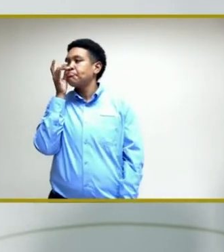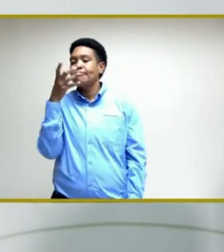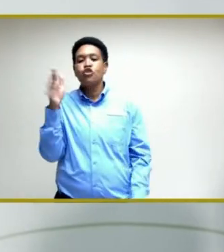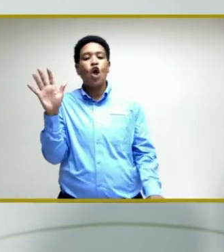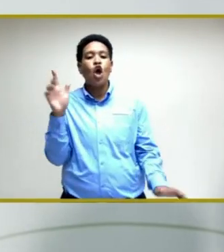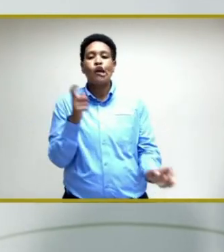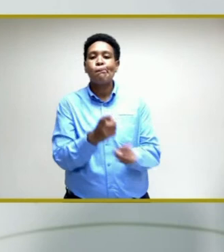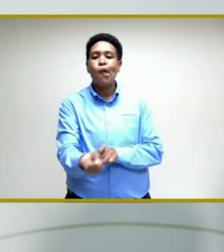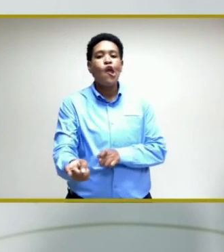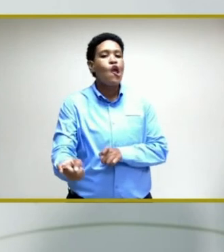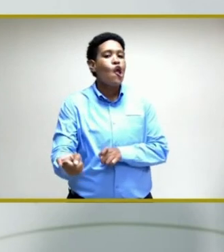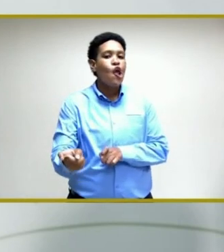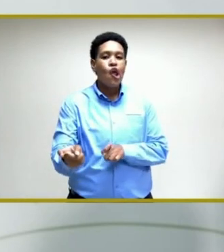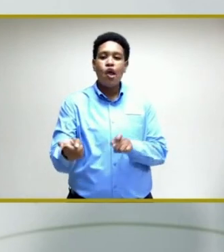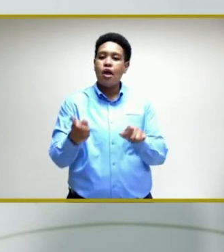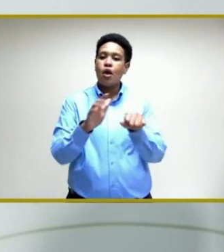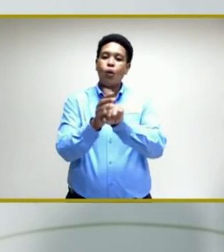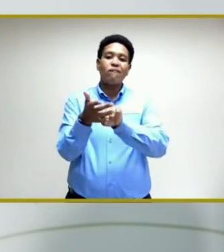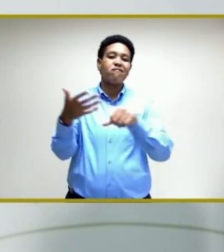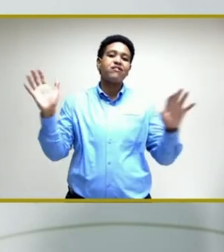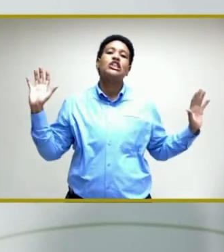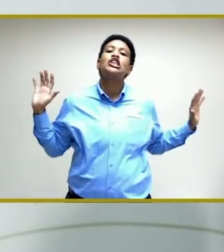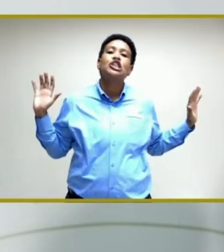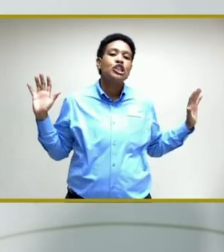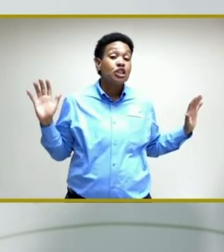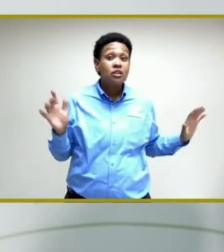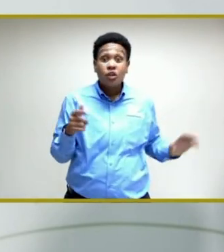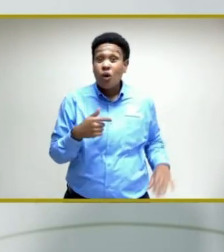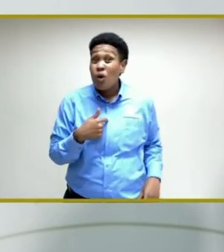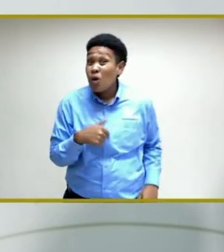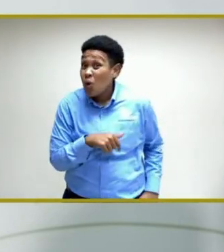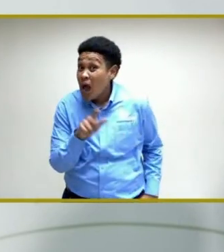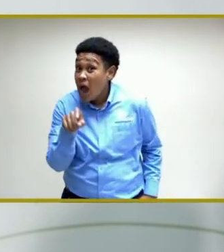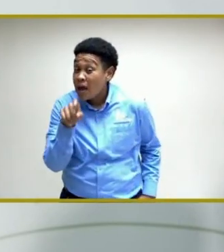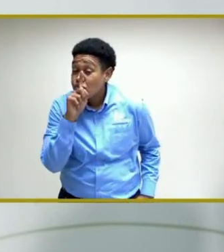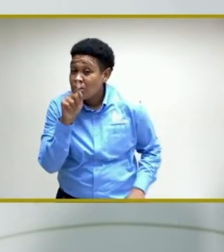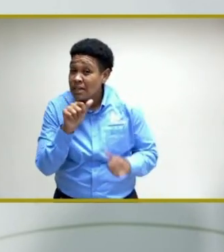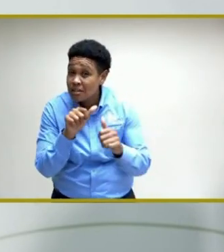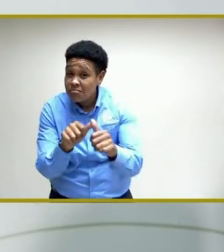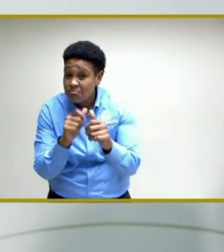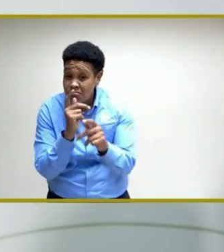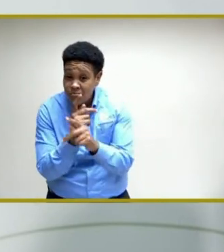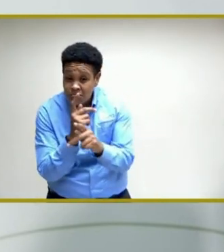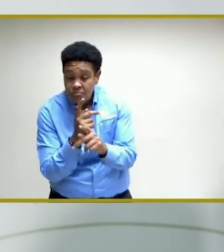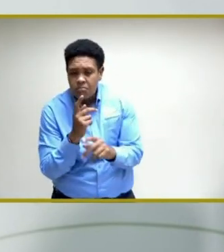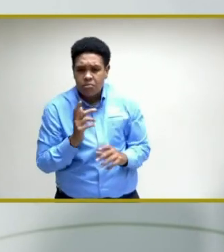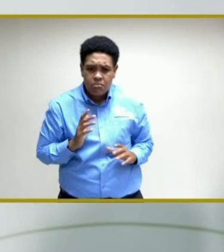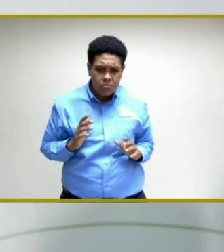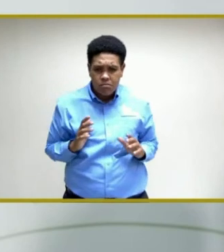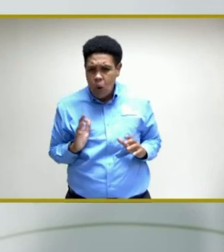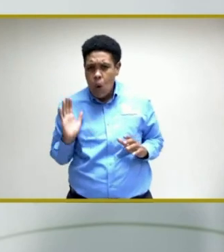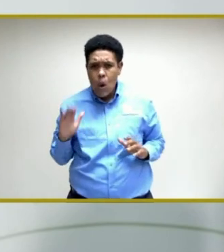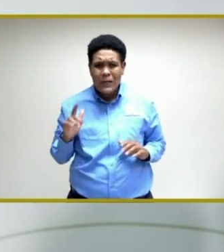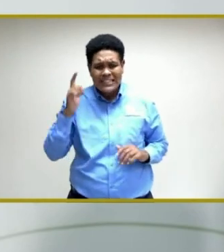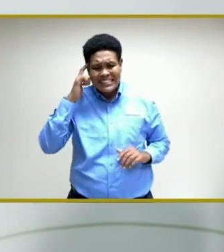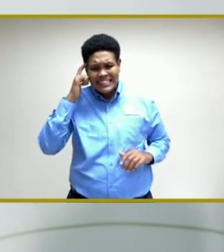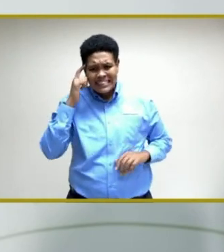and so we have to all, you know, maintain the precautions at all times.